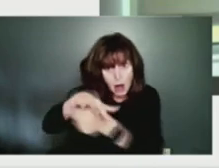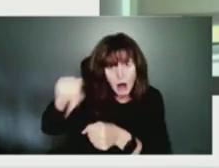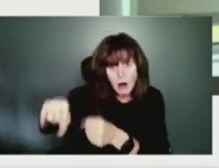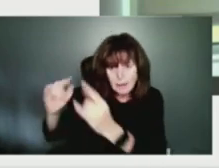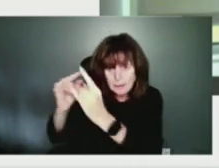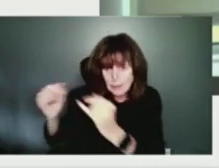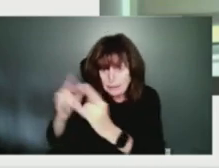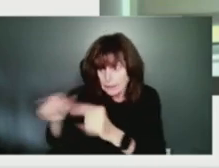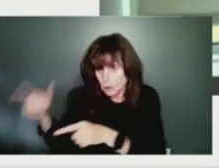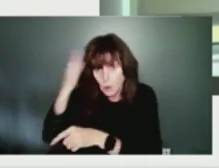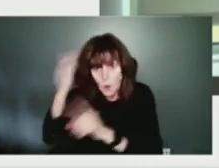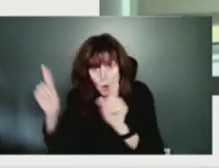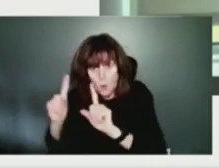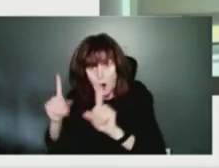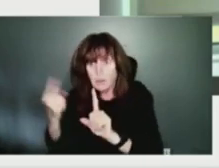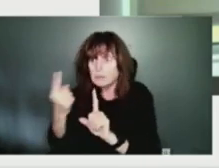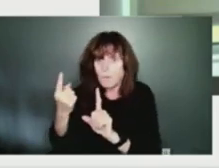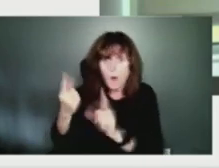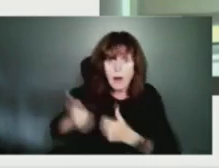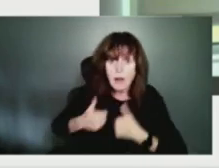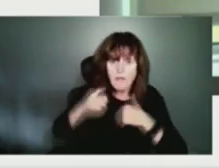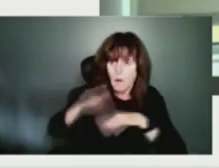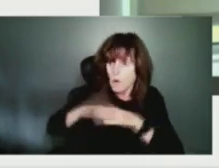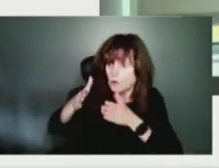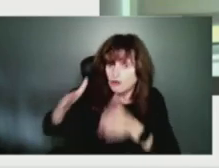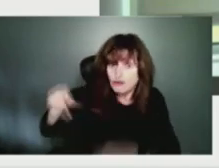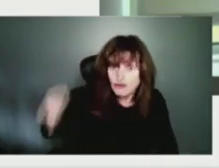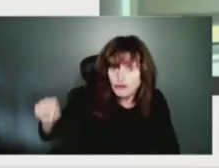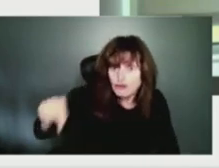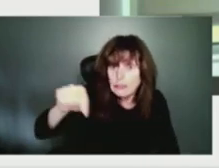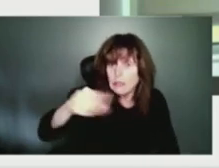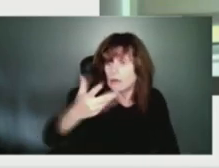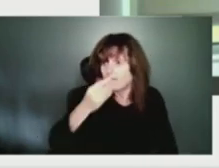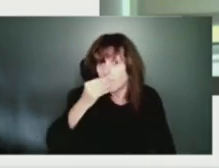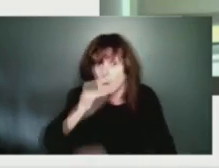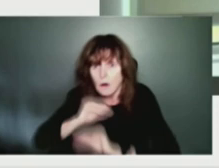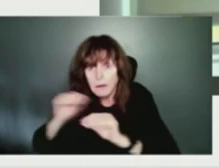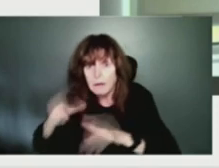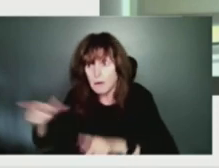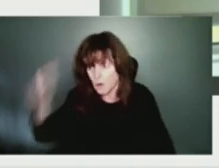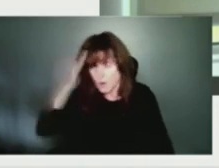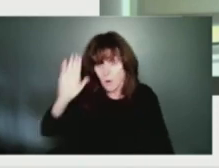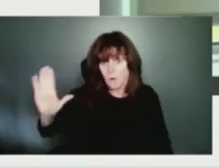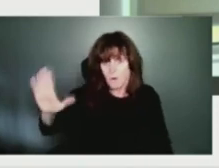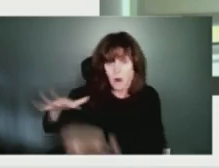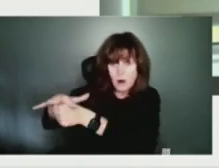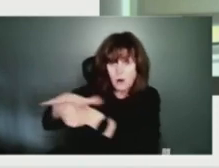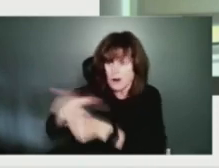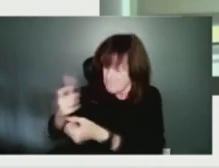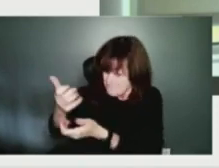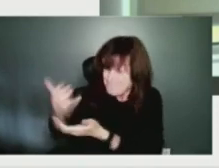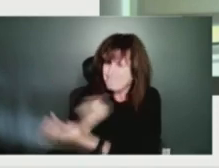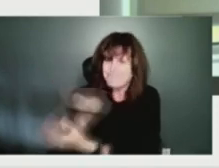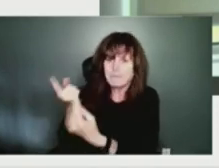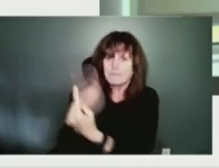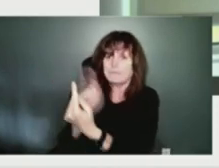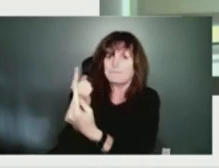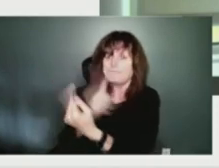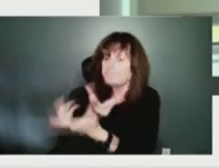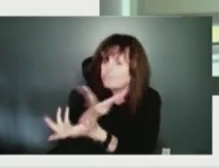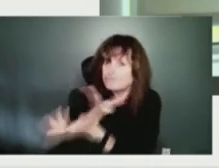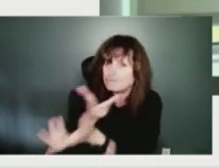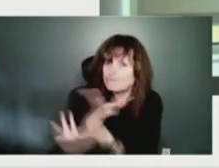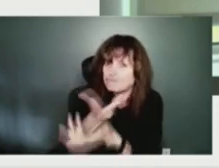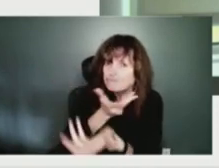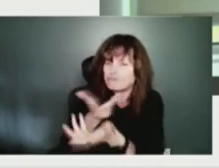the rough on the streets or within their communities just to reach out and to ascertain where they plan to spend that